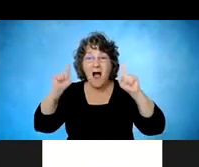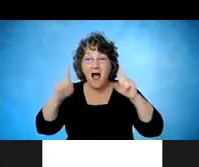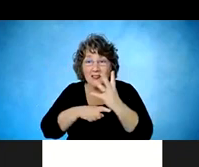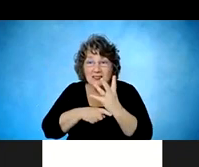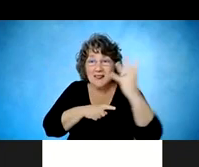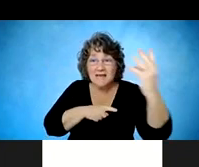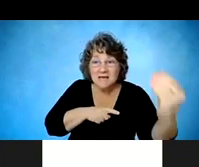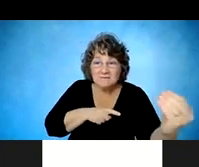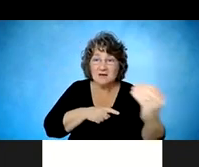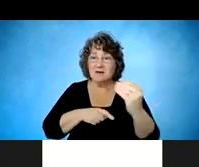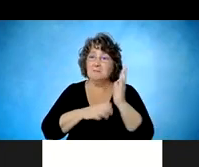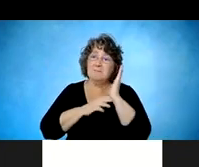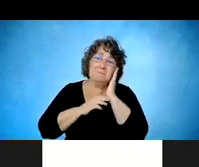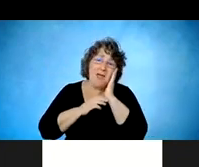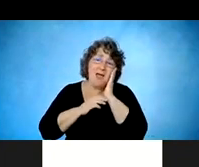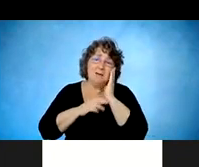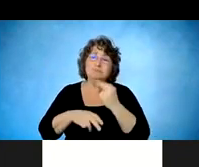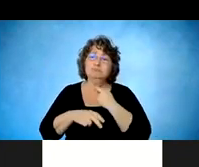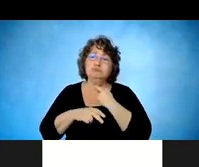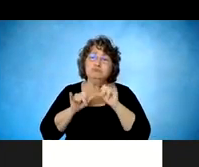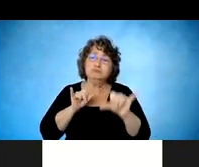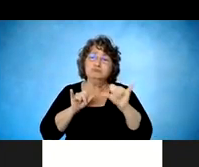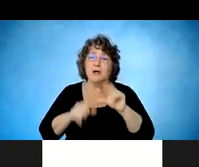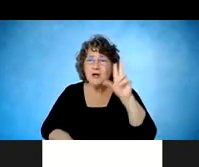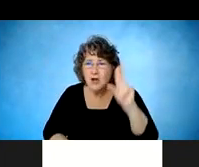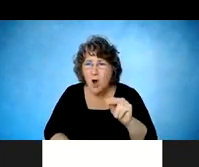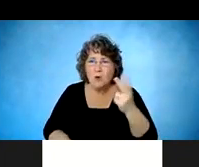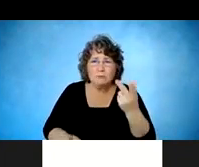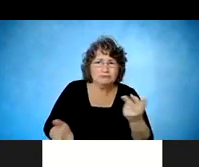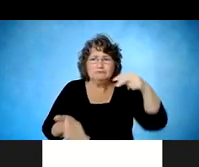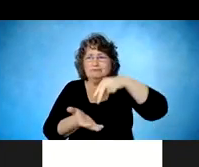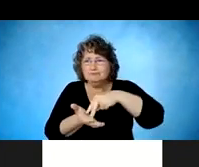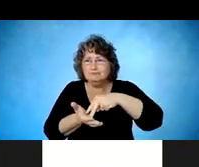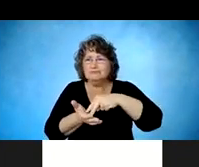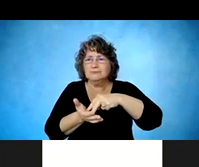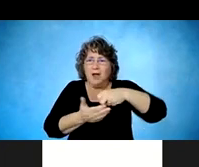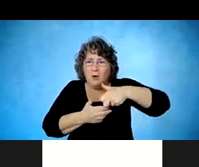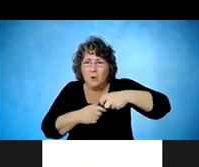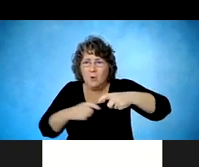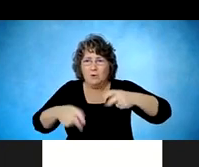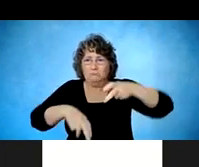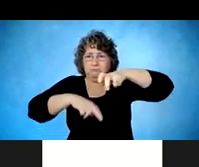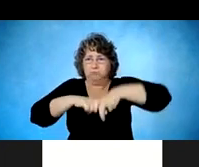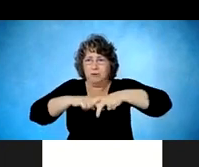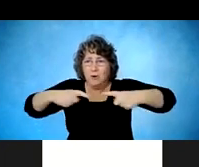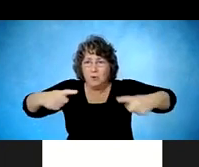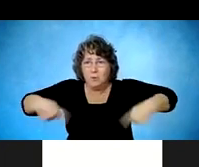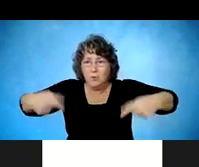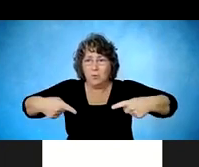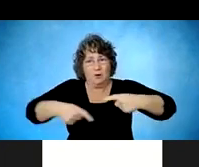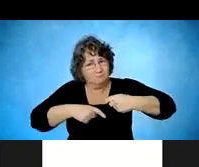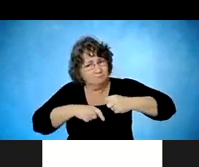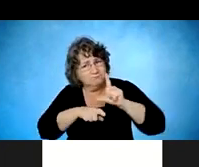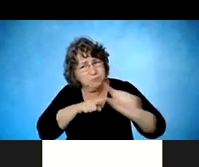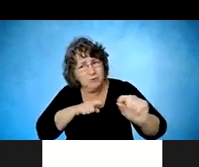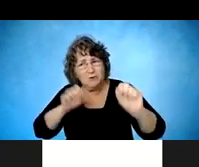and be independent inside and outside. So you